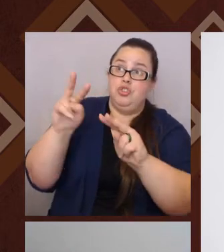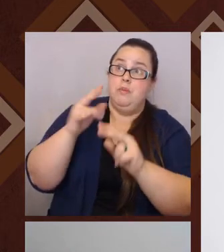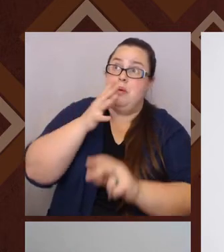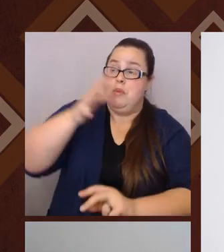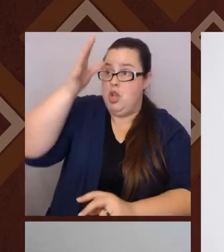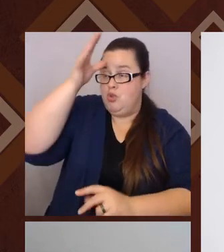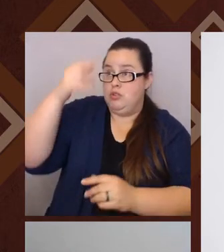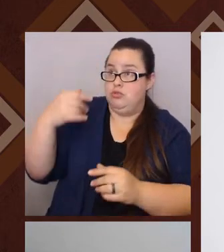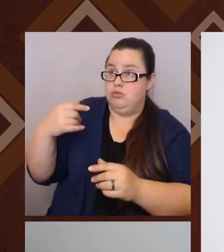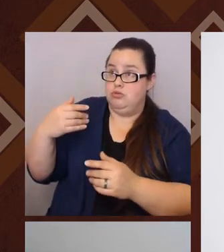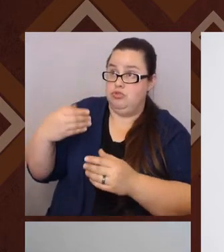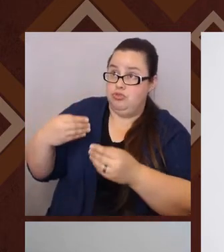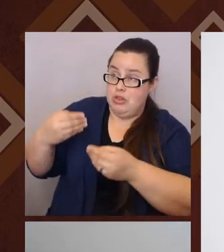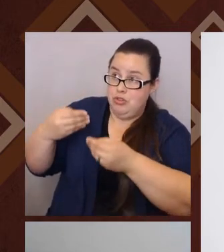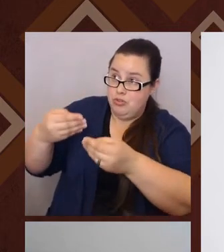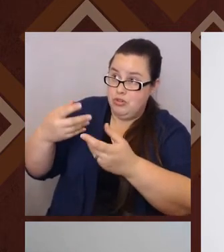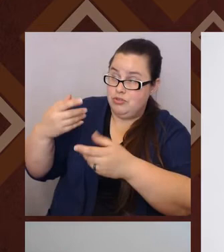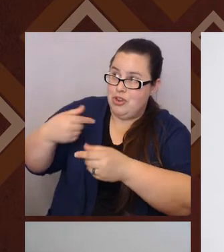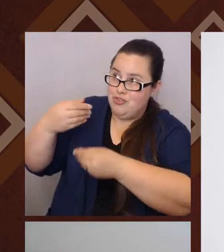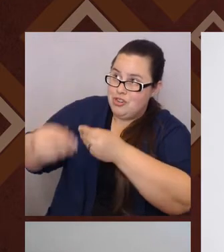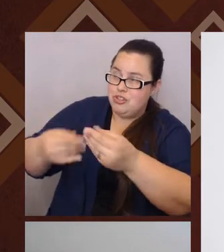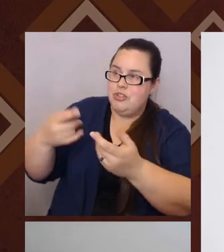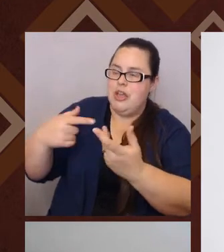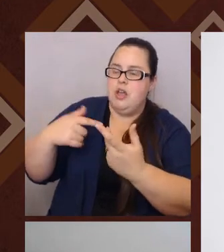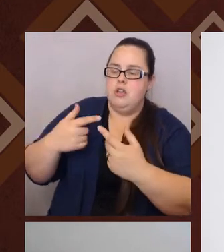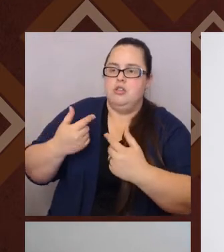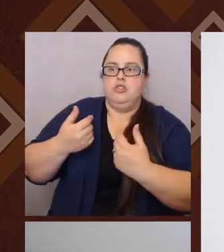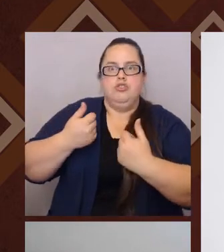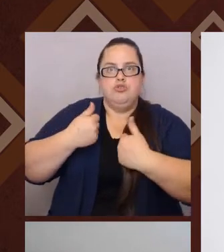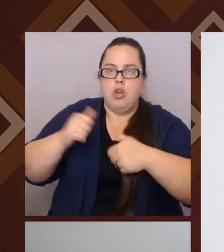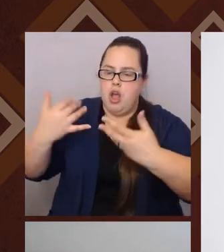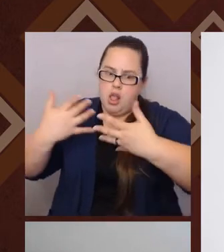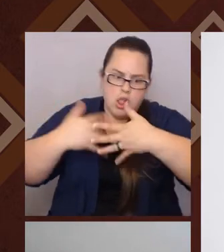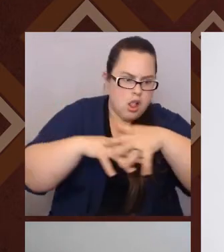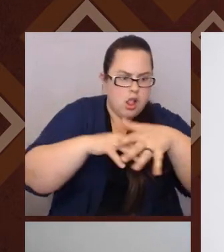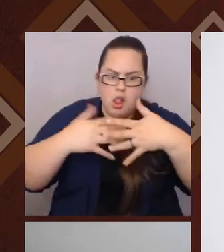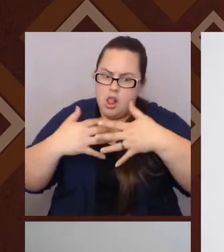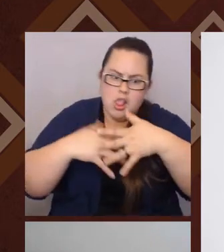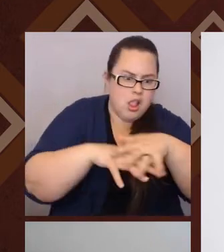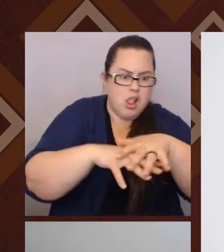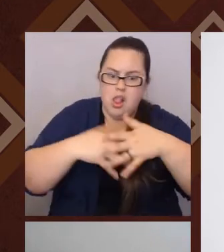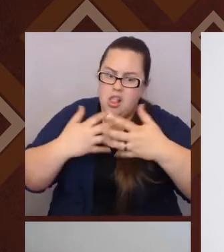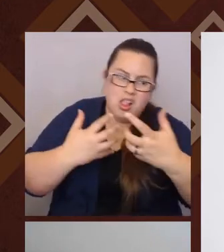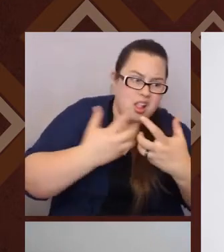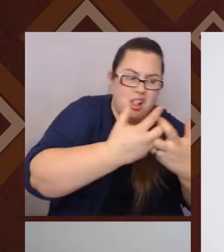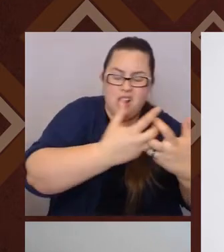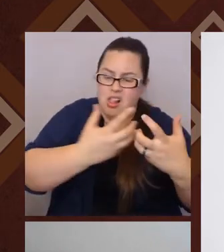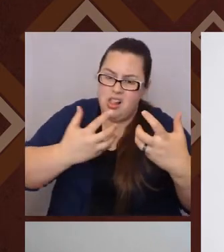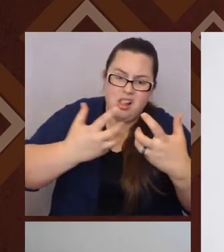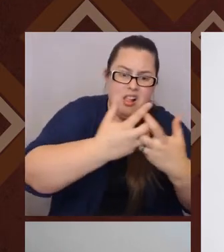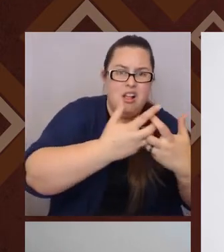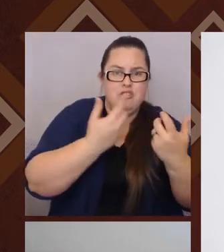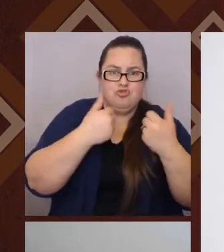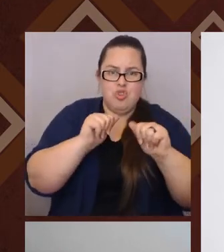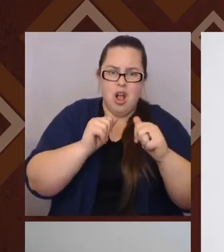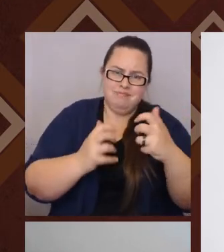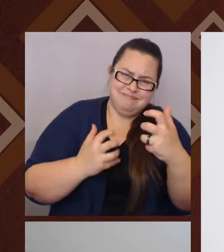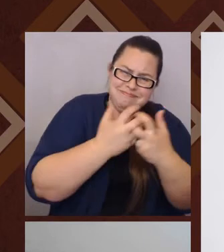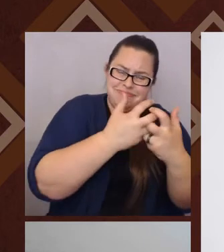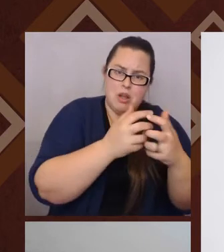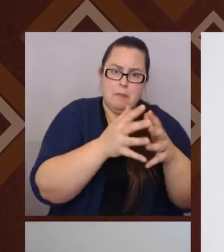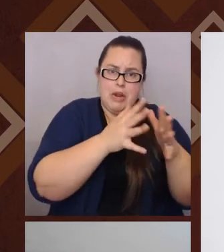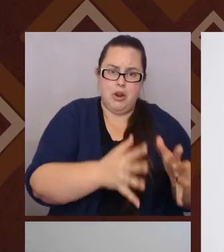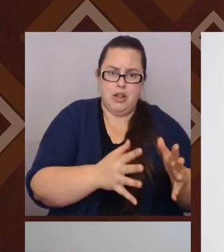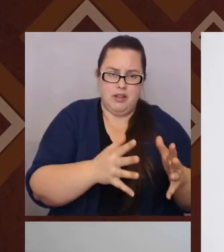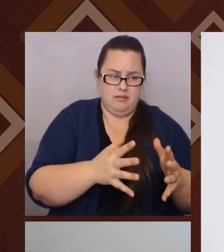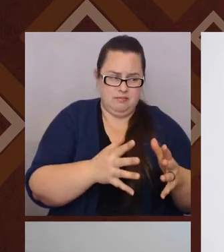you know, bend over backward to try to be American and still not be accepted as American. And we're not